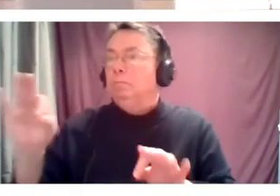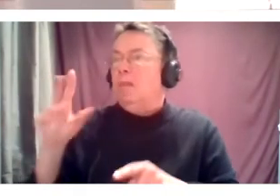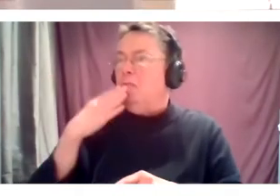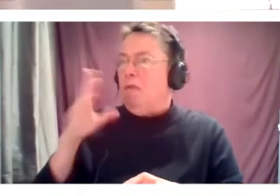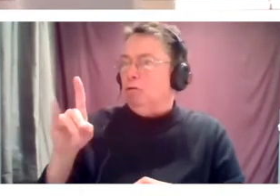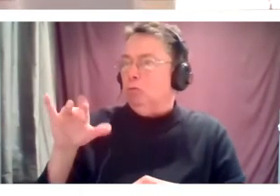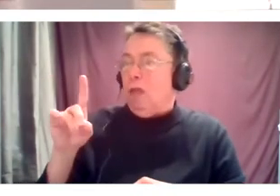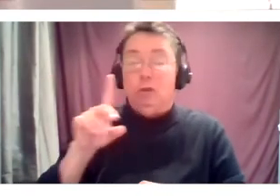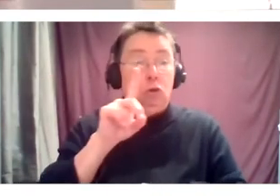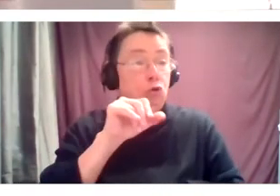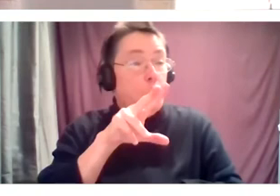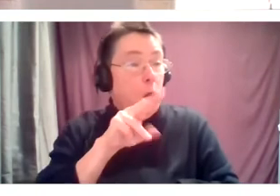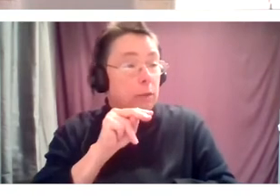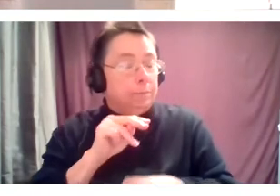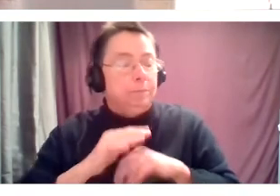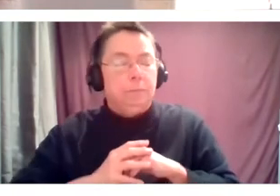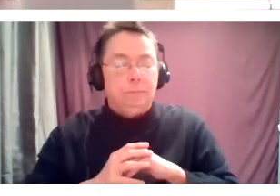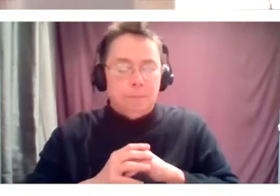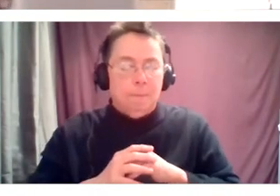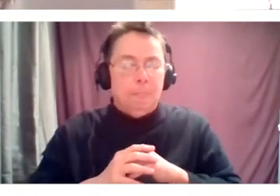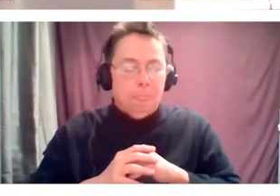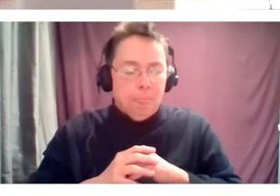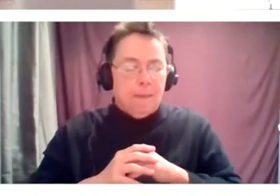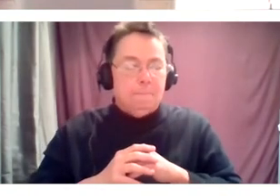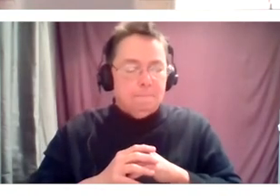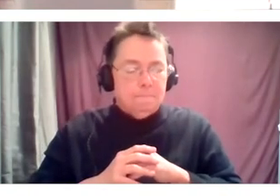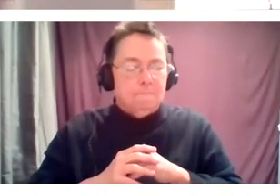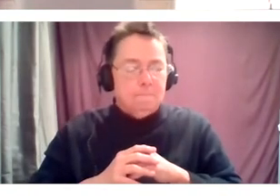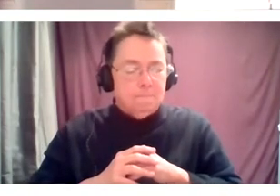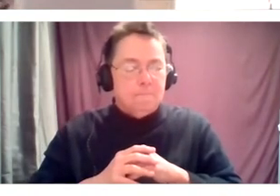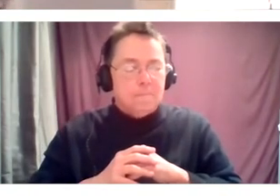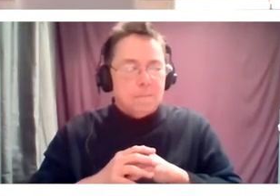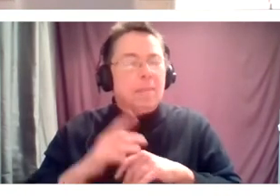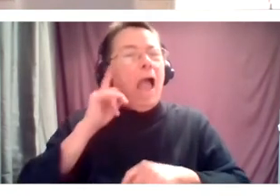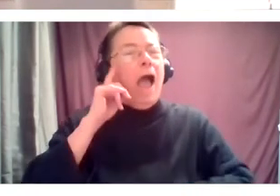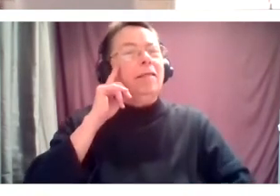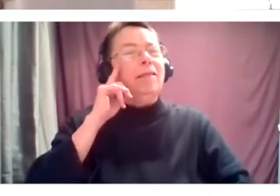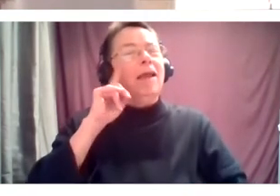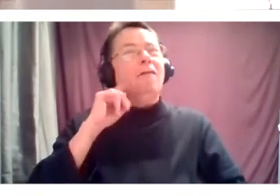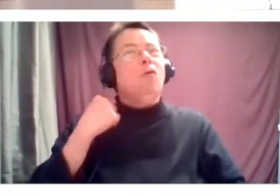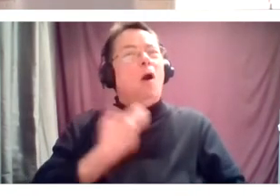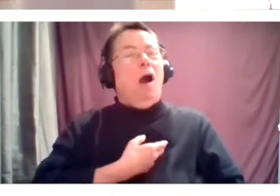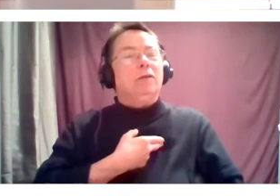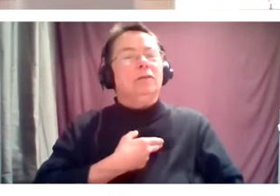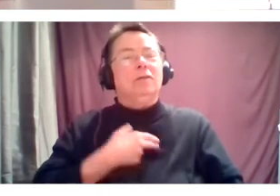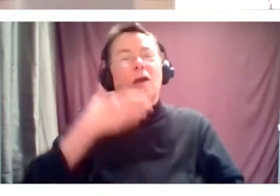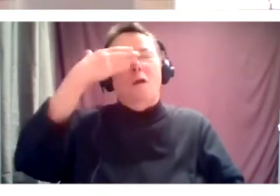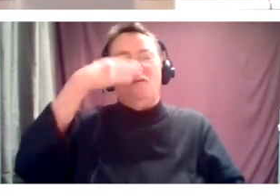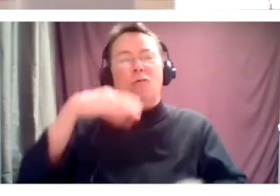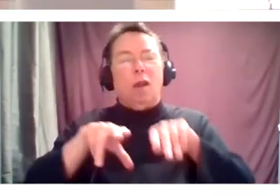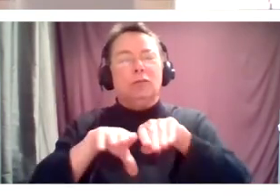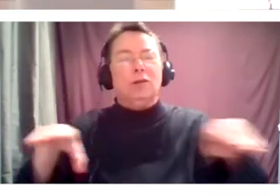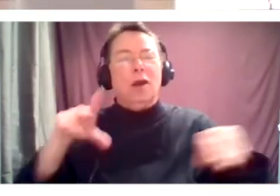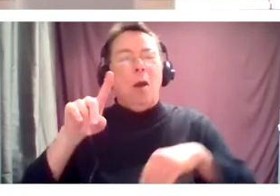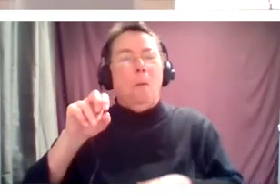I think I am looking for us, the front porch, but all of us as artists in this community to do something